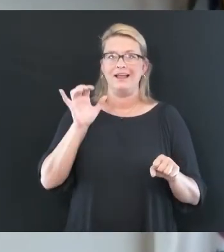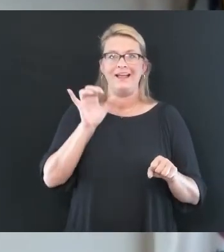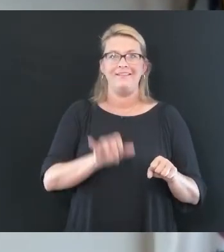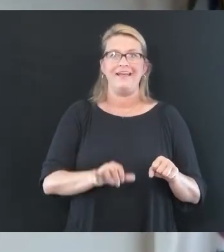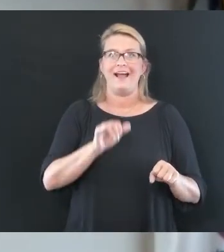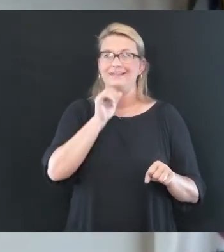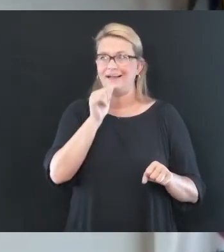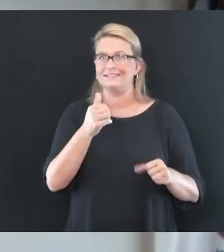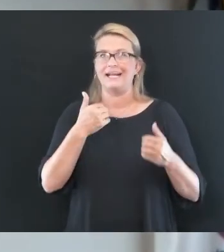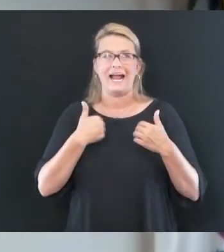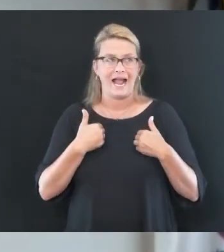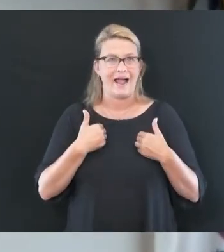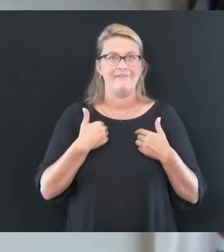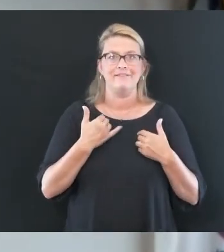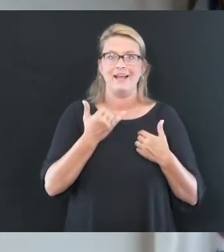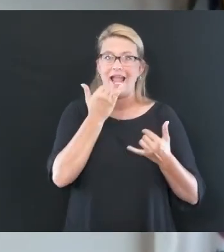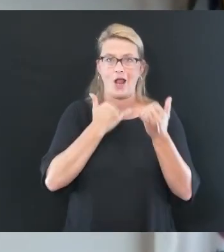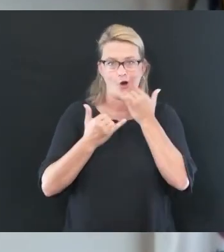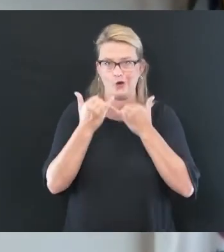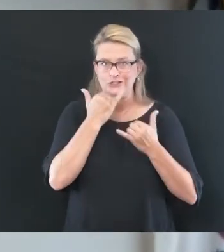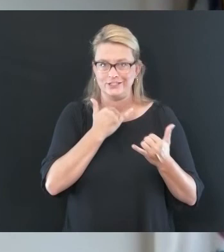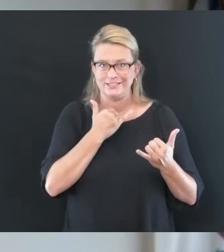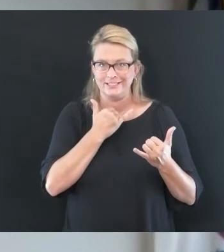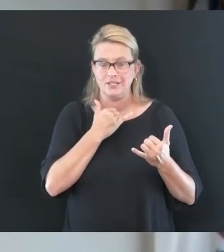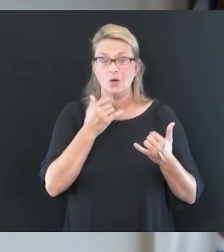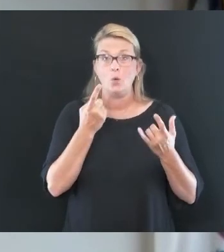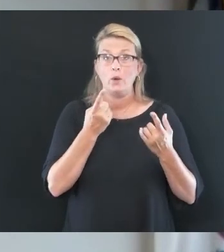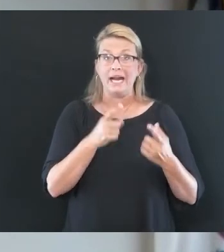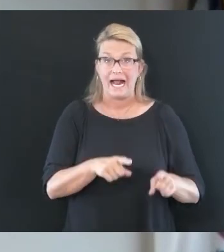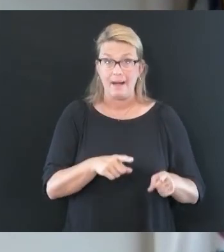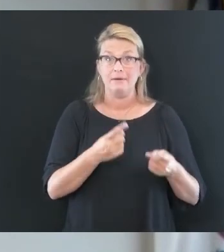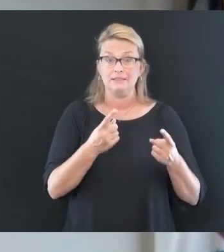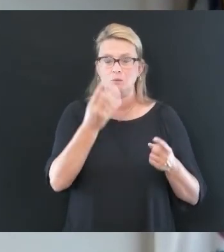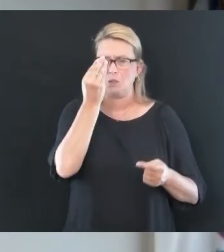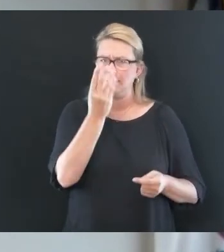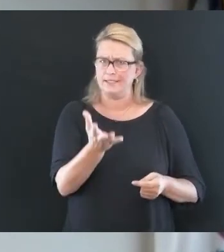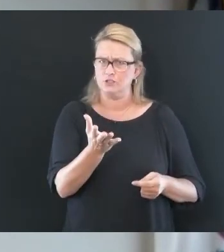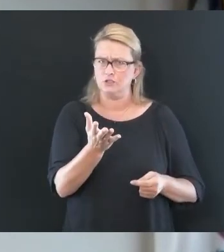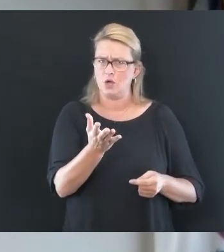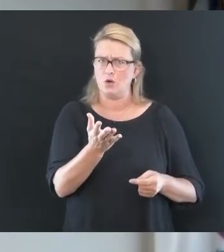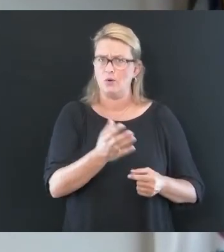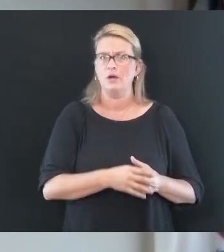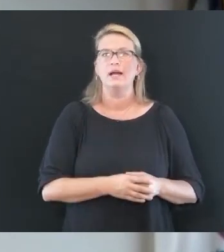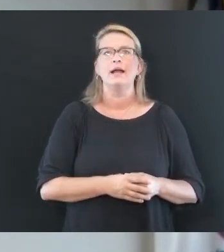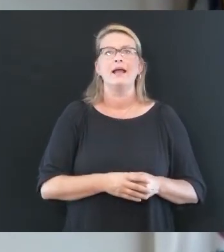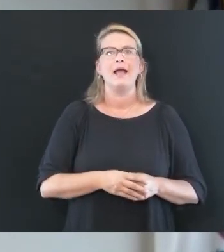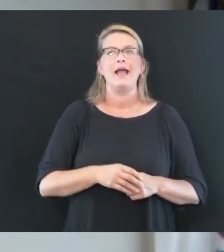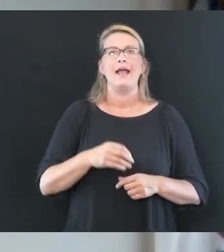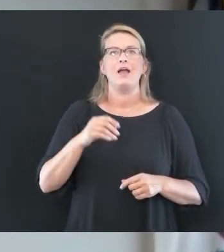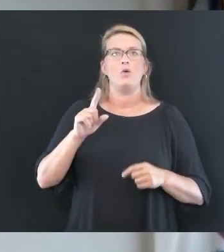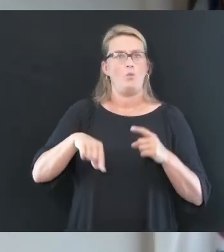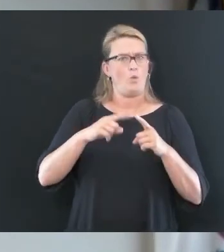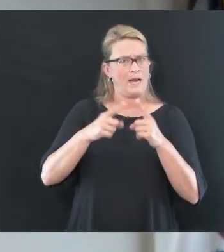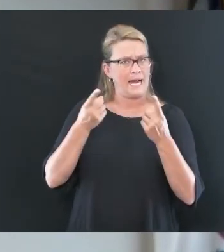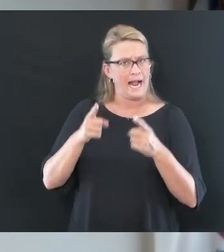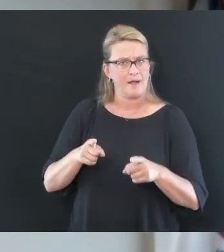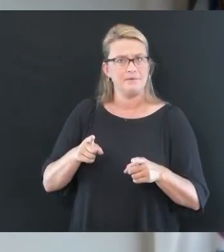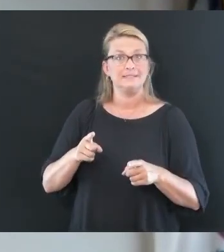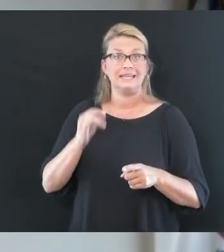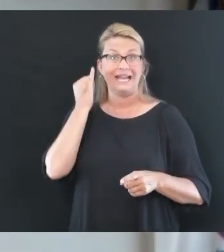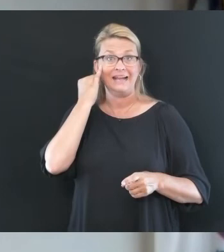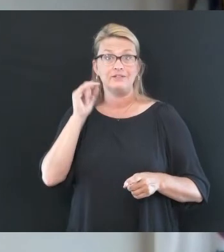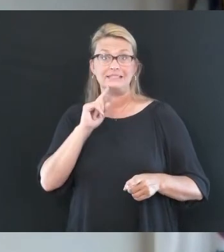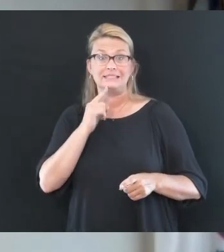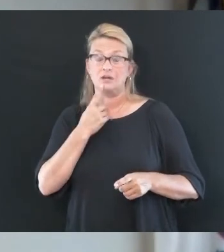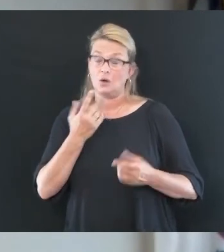not ultimately result in an error somewhere. When that happens, we will let you know. We will notify it and notify you if it's a serious error. We've